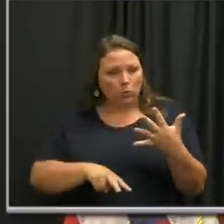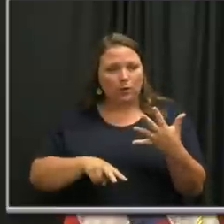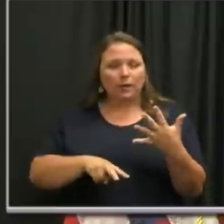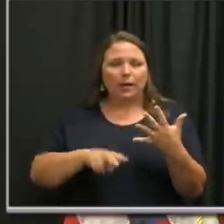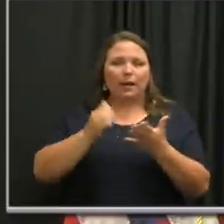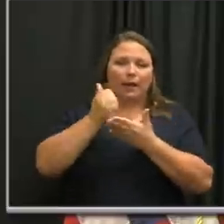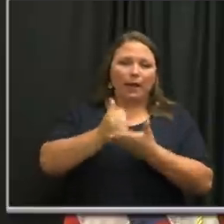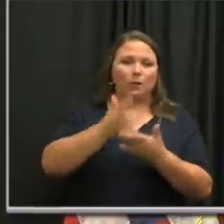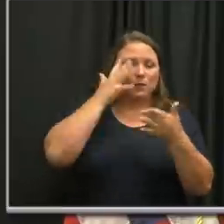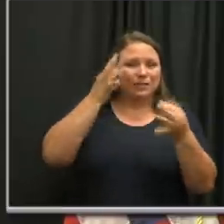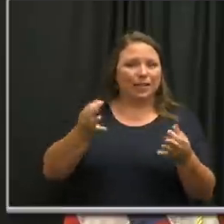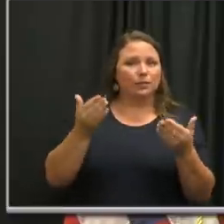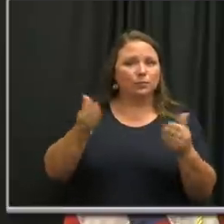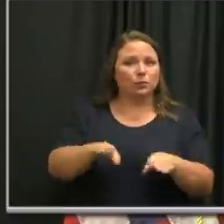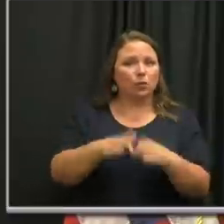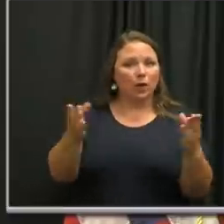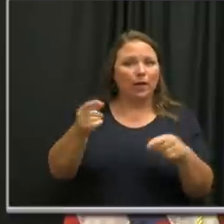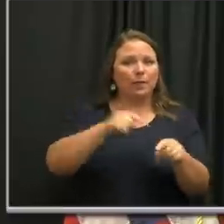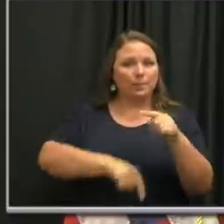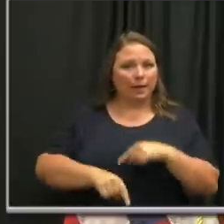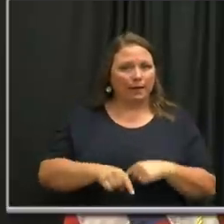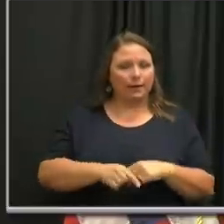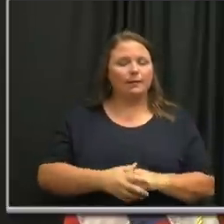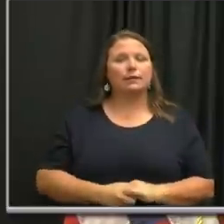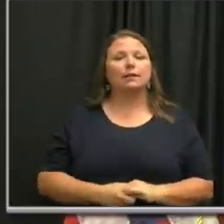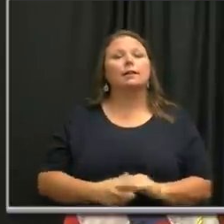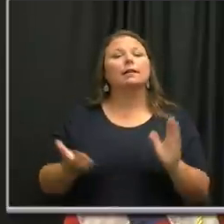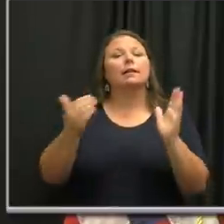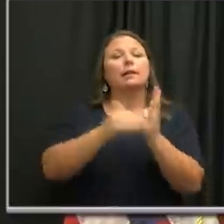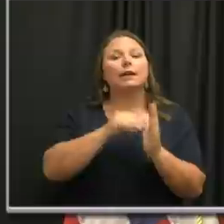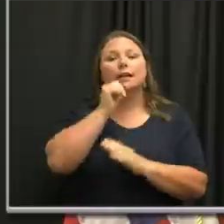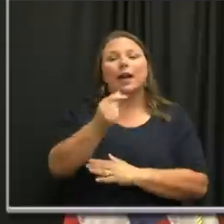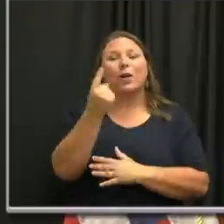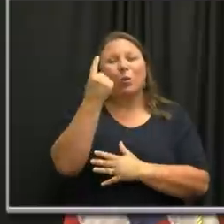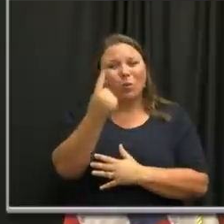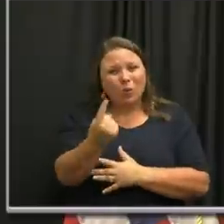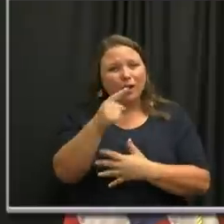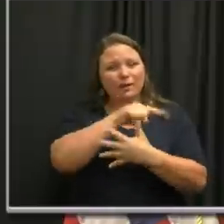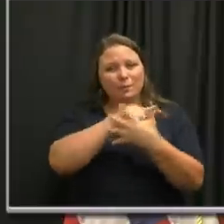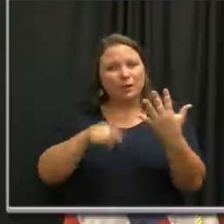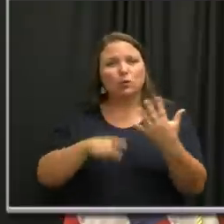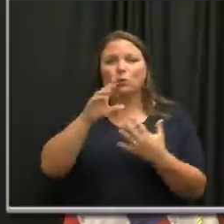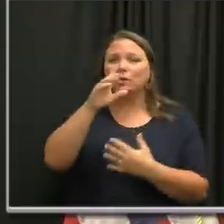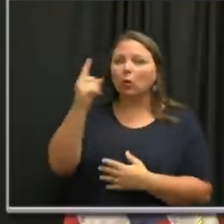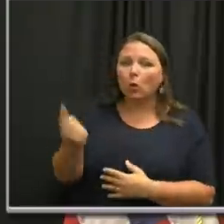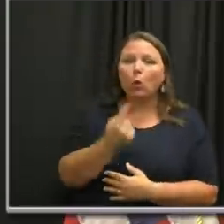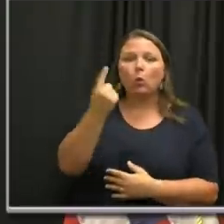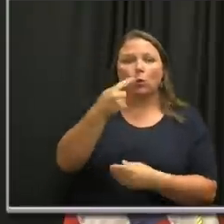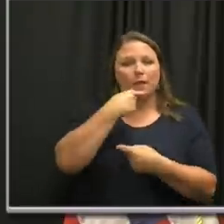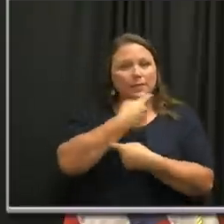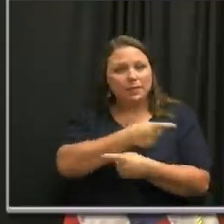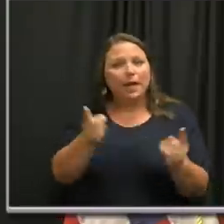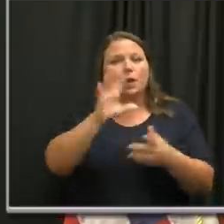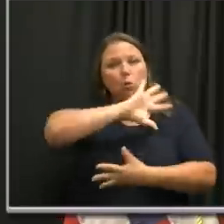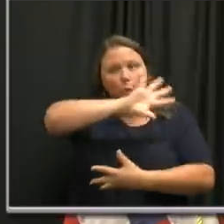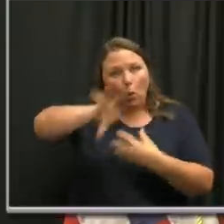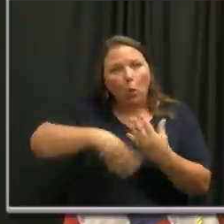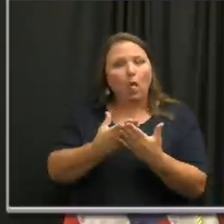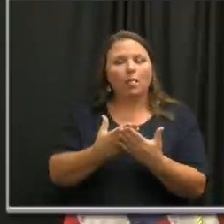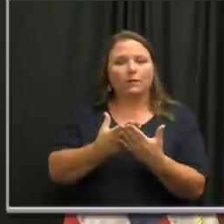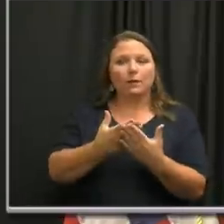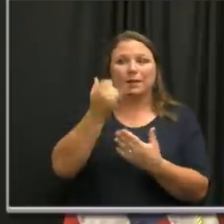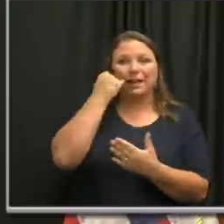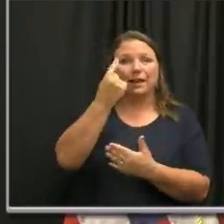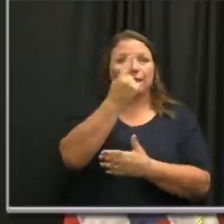directed our decisions to move forward and move back. But again, not one metric, and we've never said it's just one metric. Now, if one metric is way